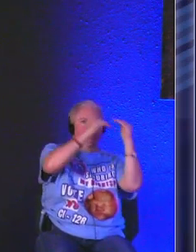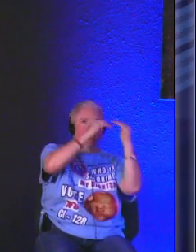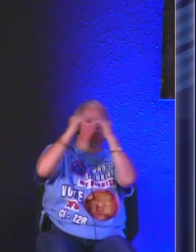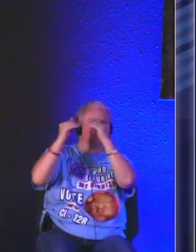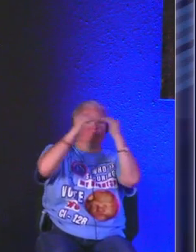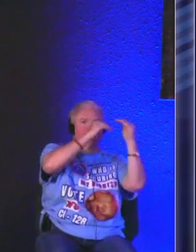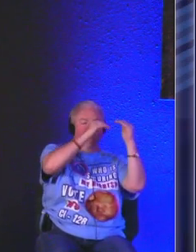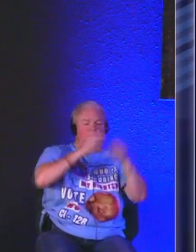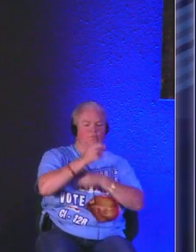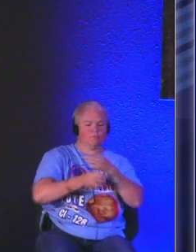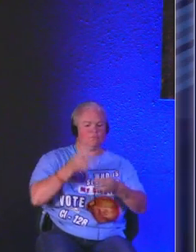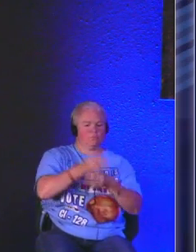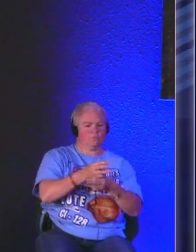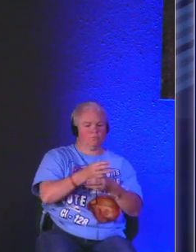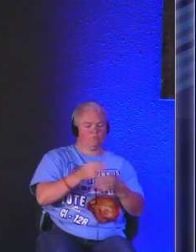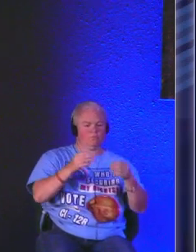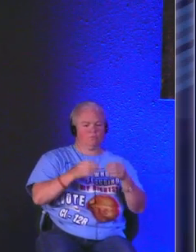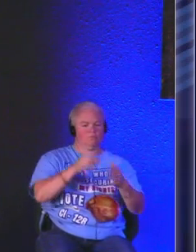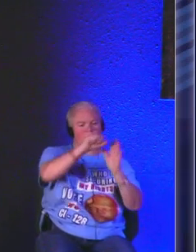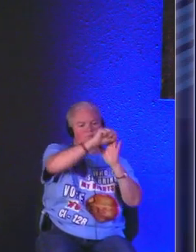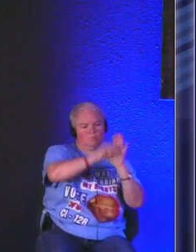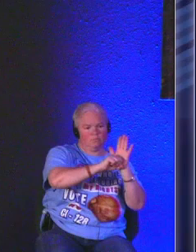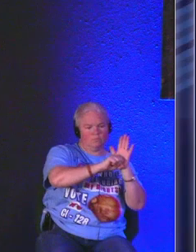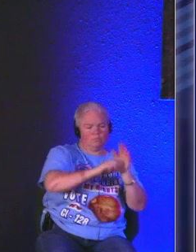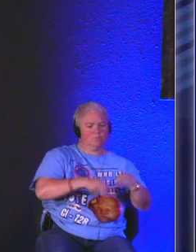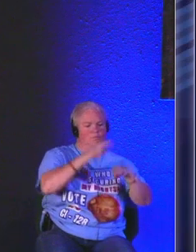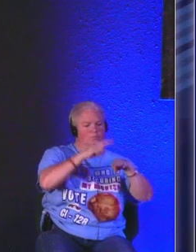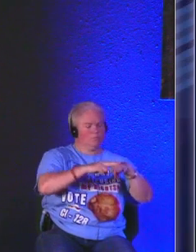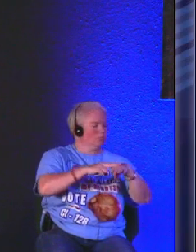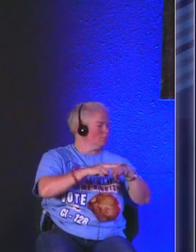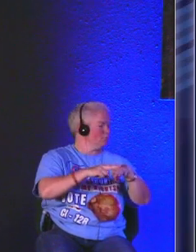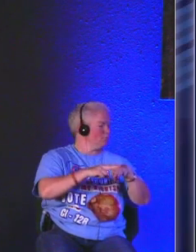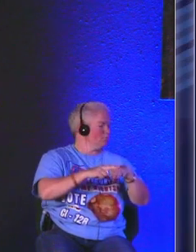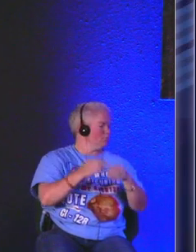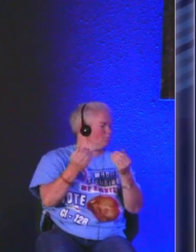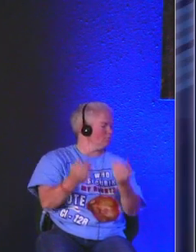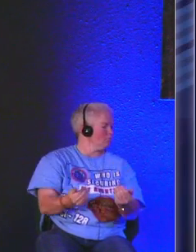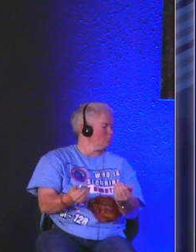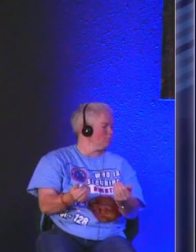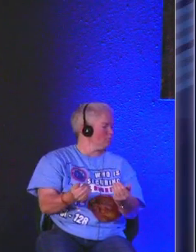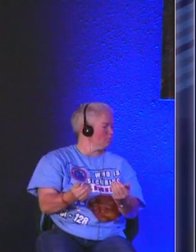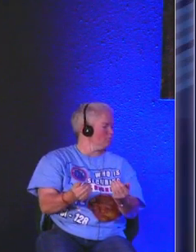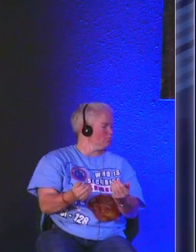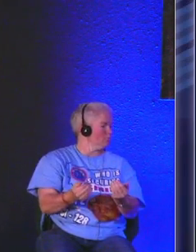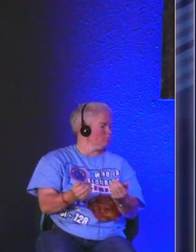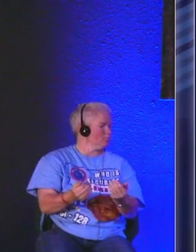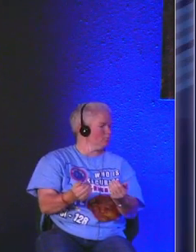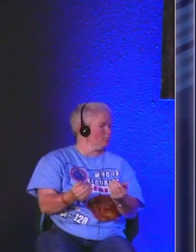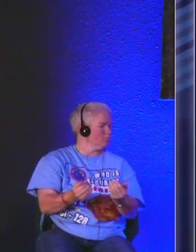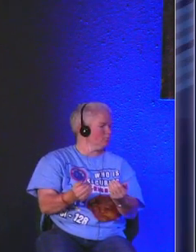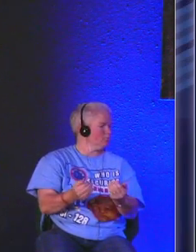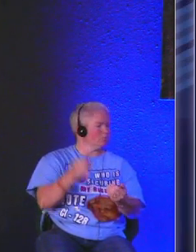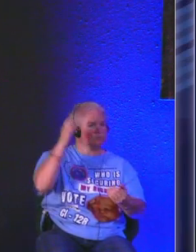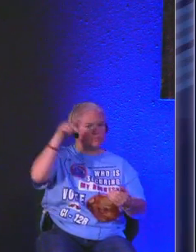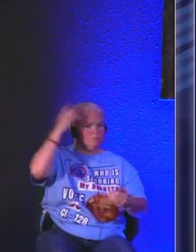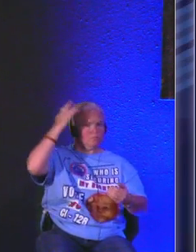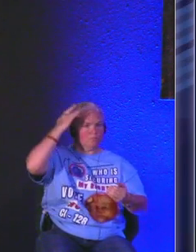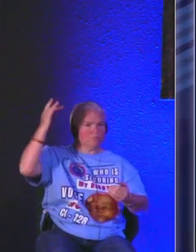within this world within this state within this nation right now and the elections